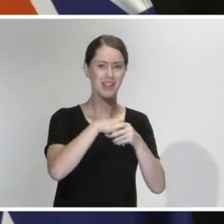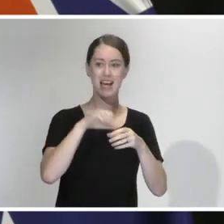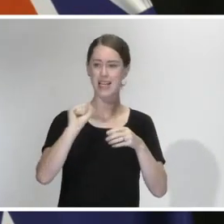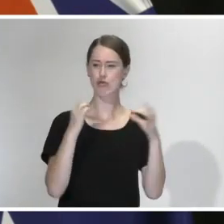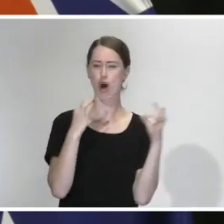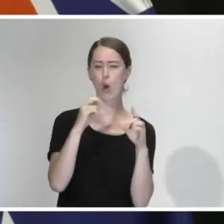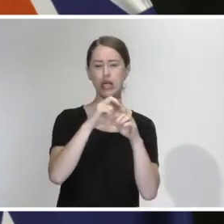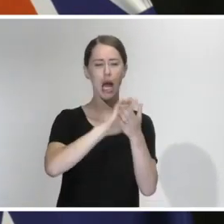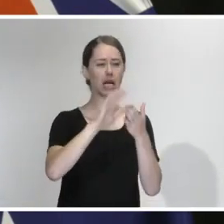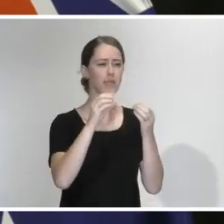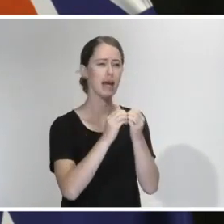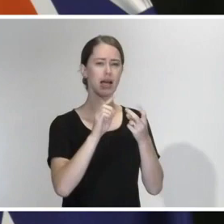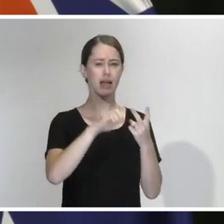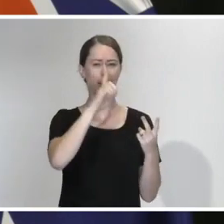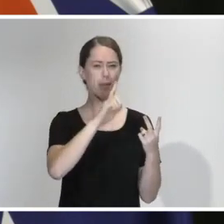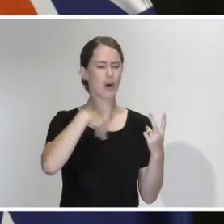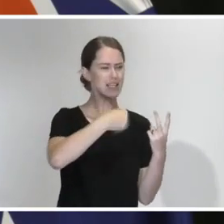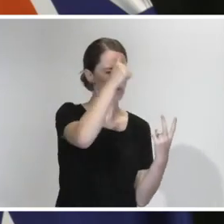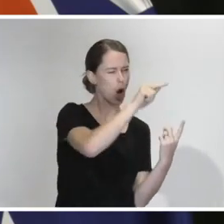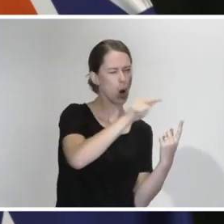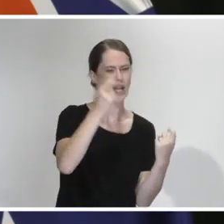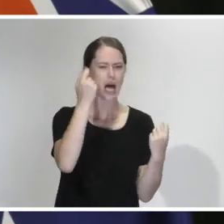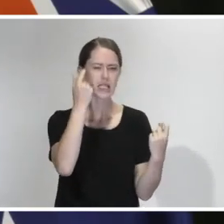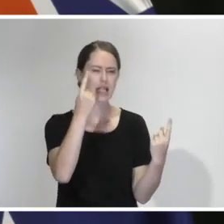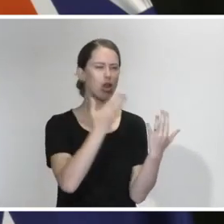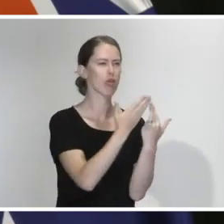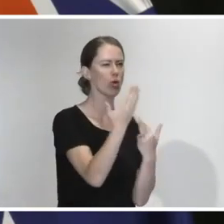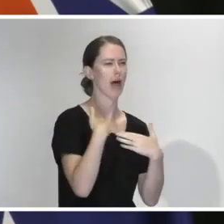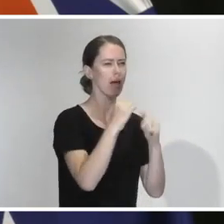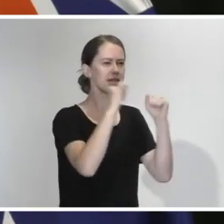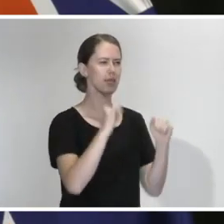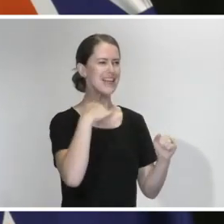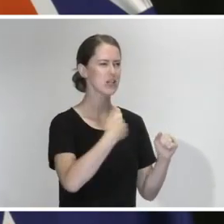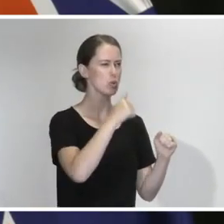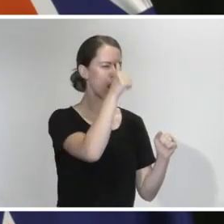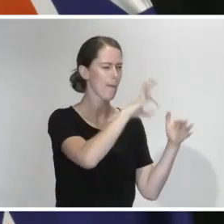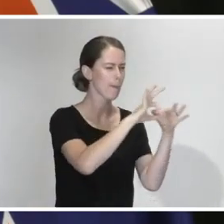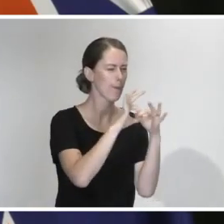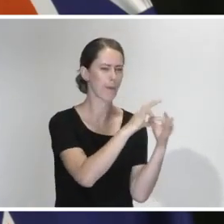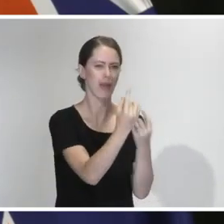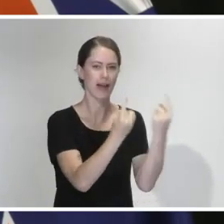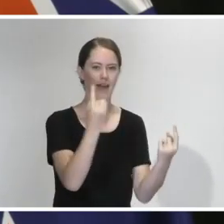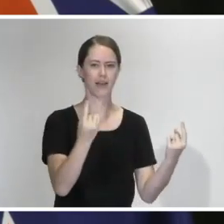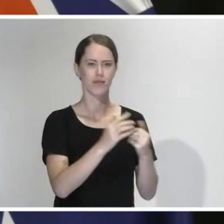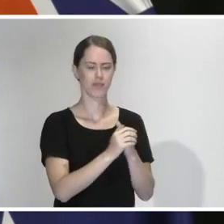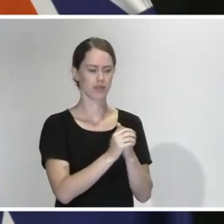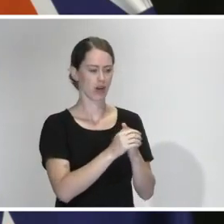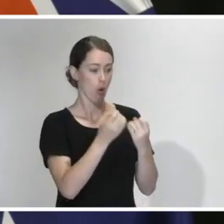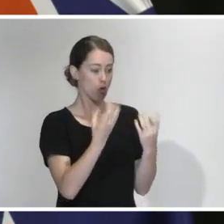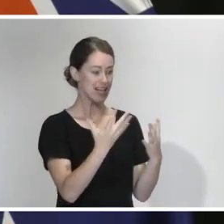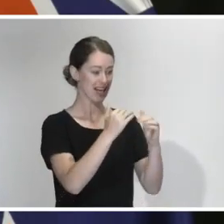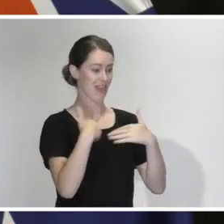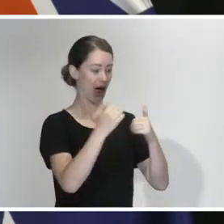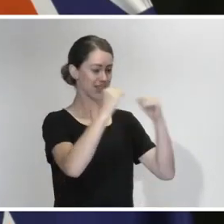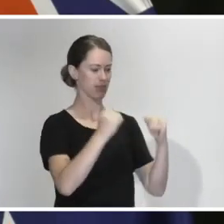DHBs, the personalities he needs to know and understand across our health system. The deficiencies that already exist